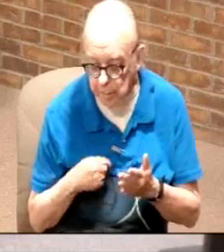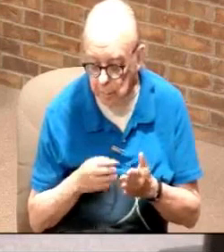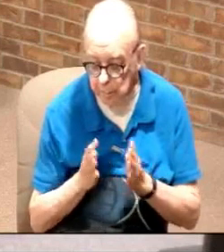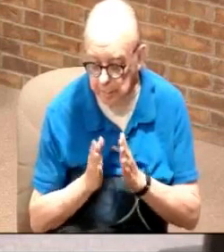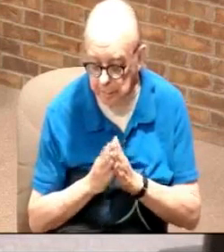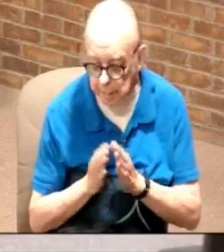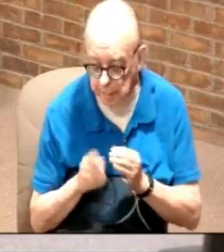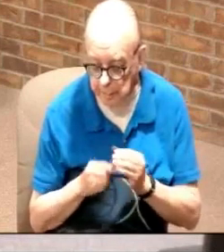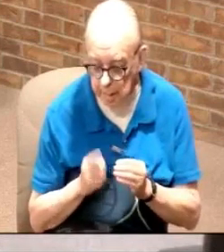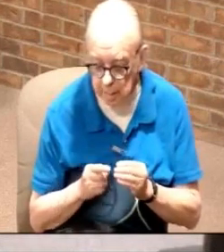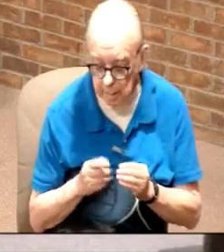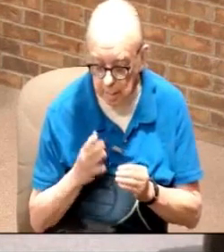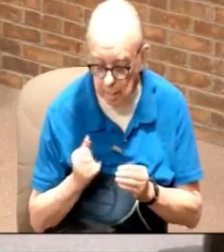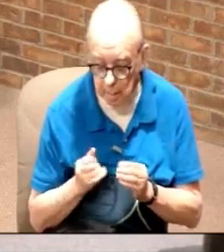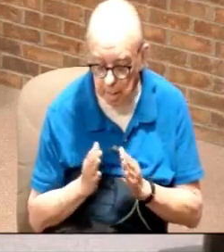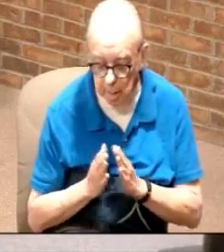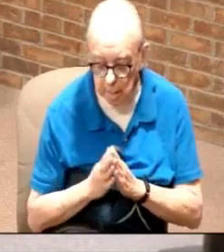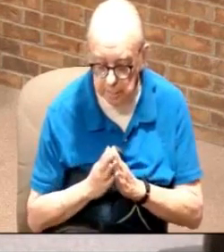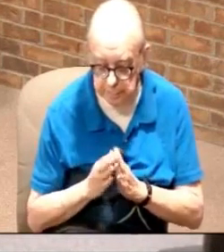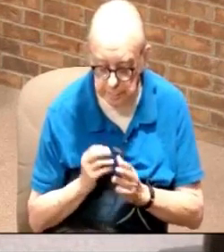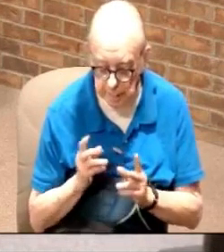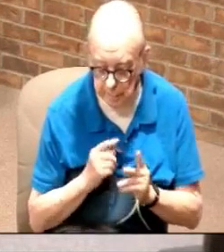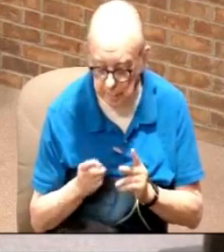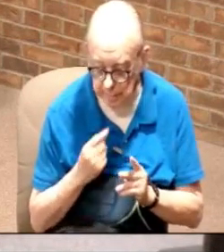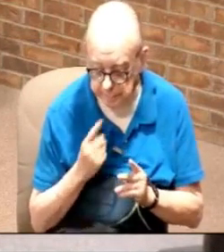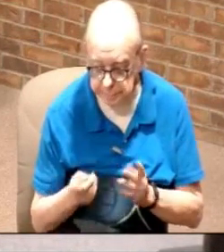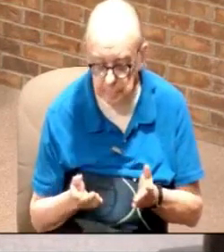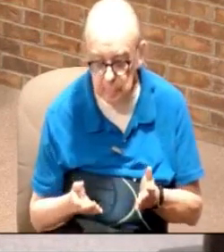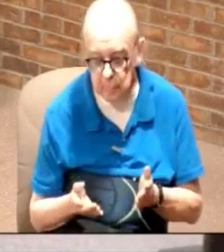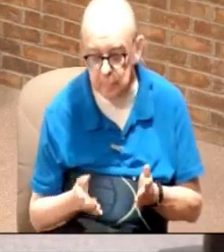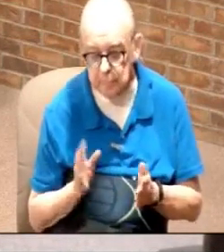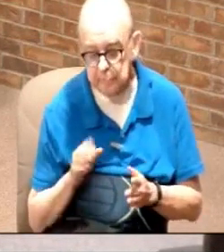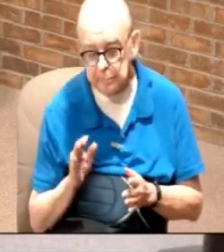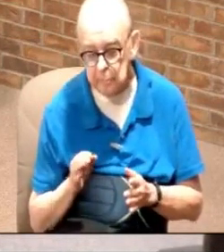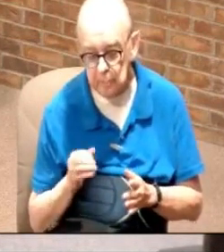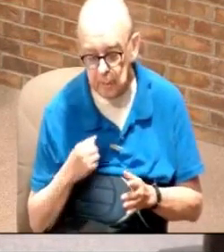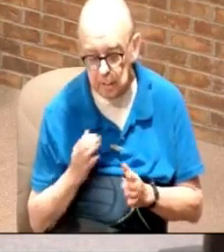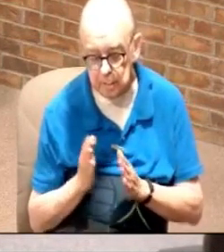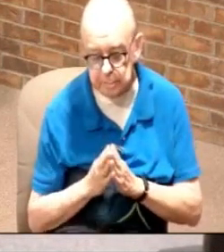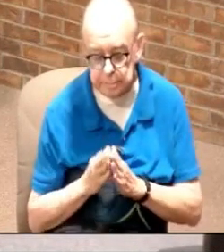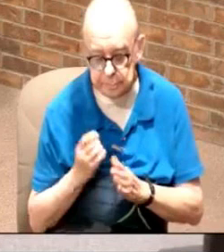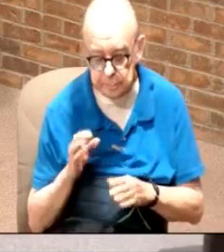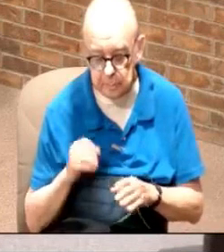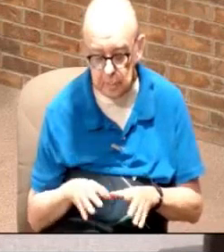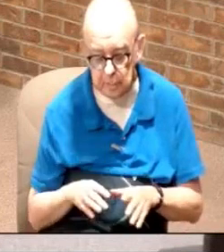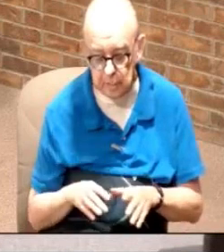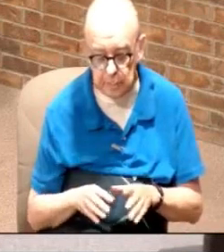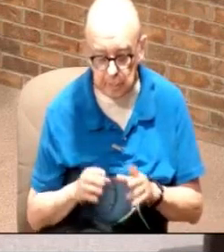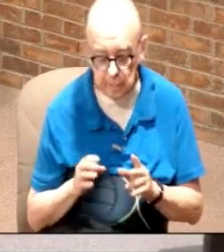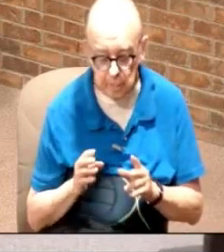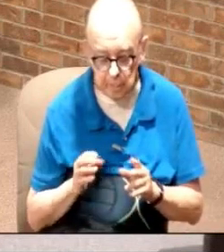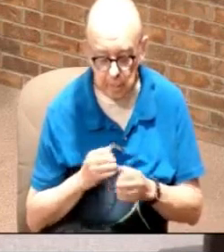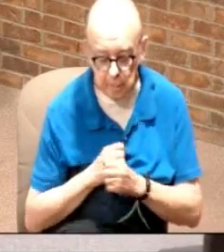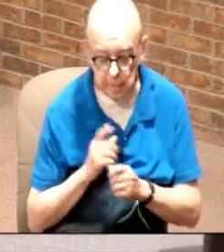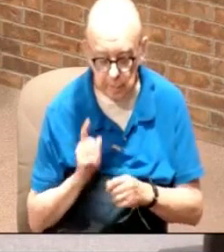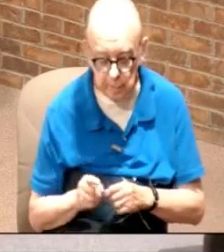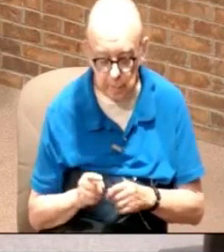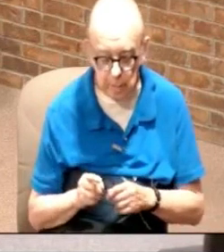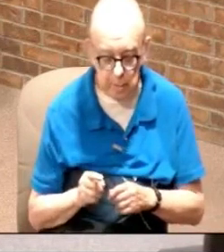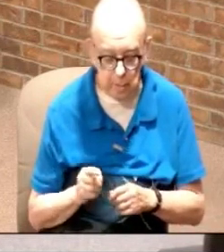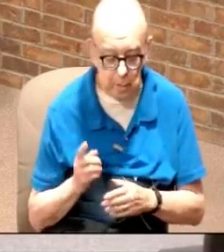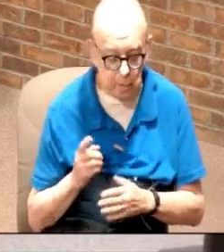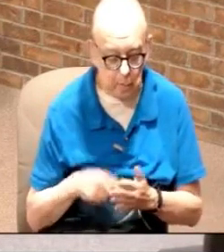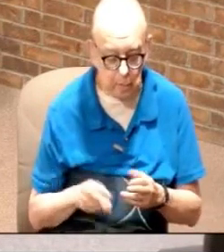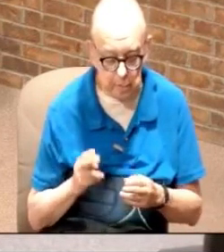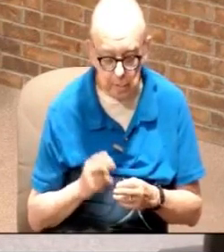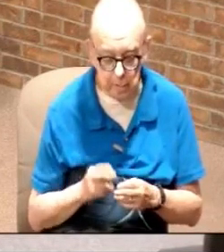because hey pray I get people all the time get mad at me hey will you pray for my lost loved ones sure will what's their